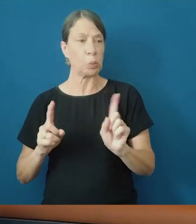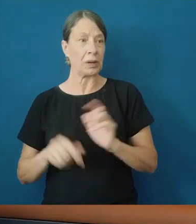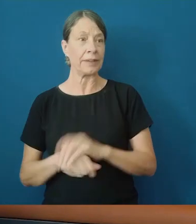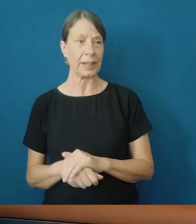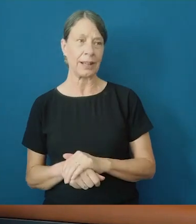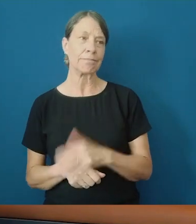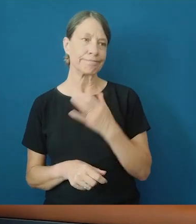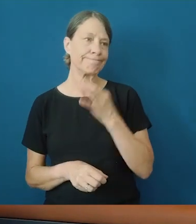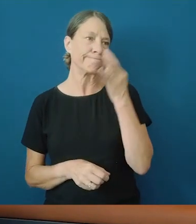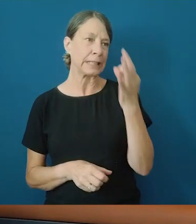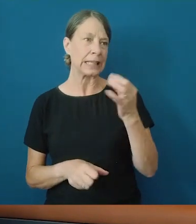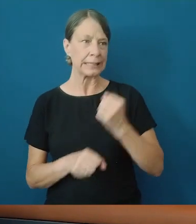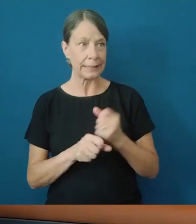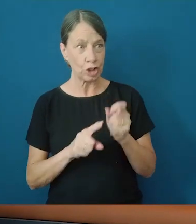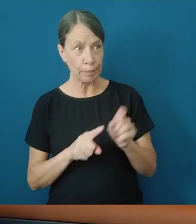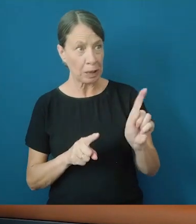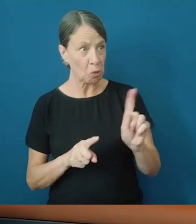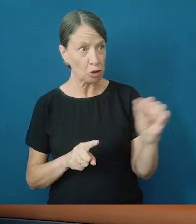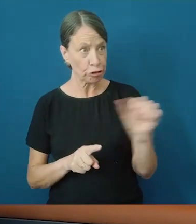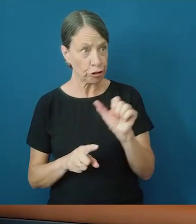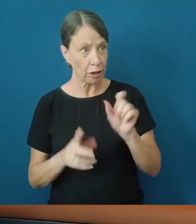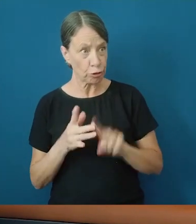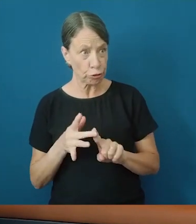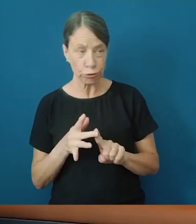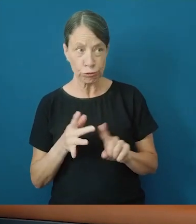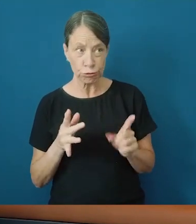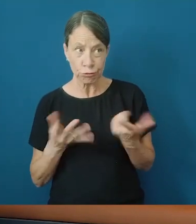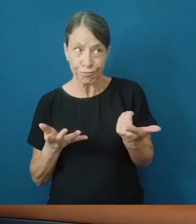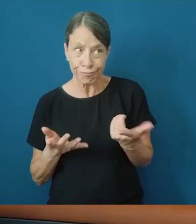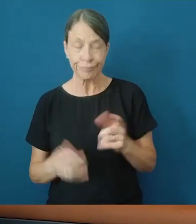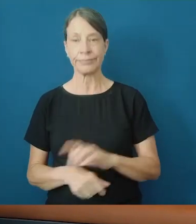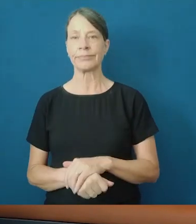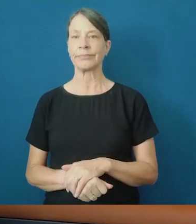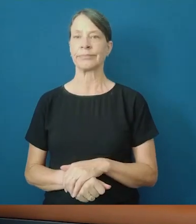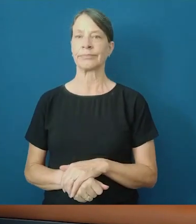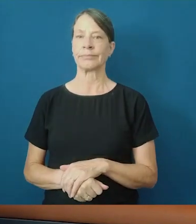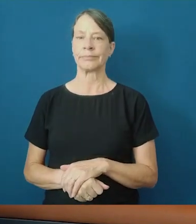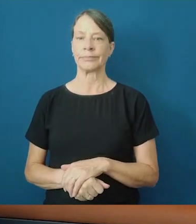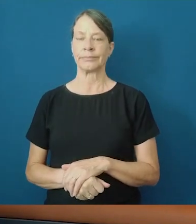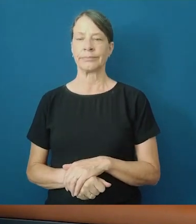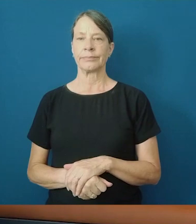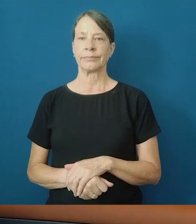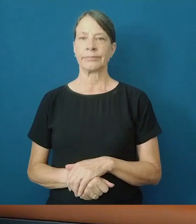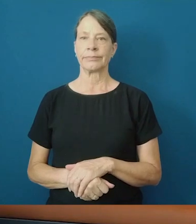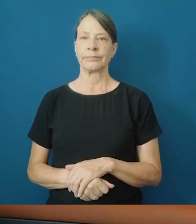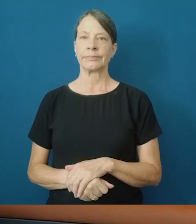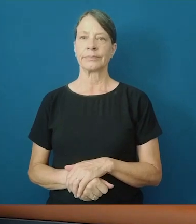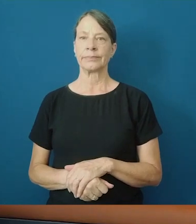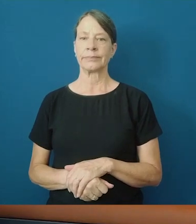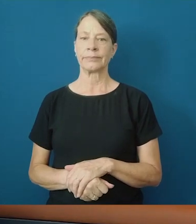anything else that you need to do or whether it's just a matter of time until you feel a bit better. as always, check with your health professional.